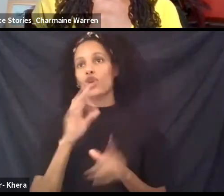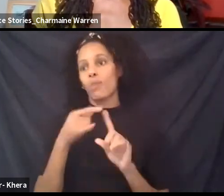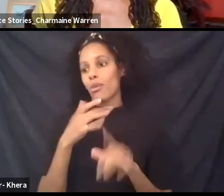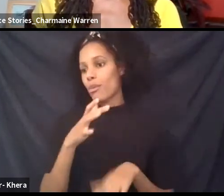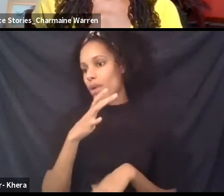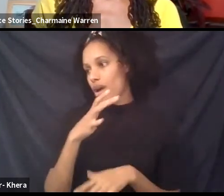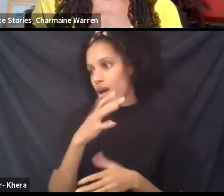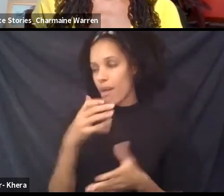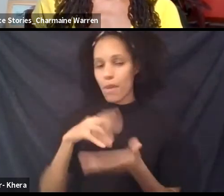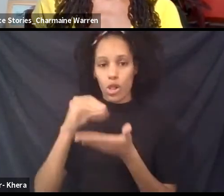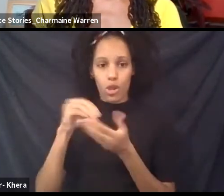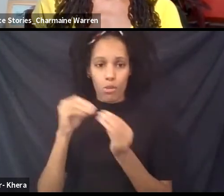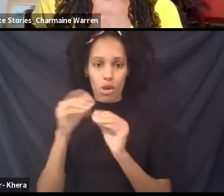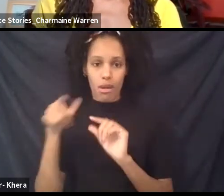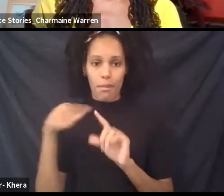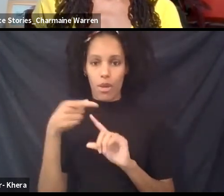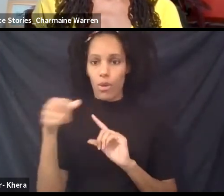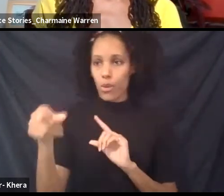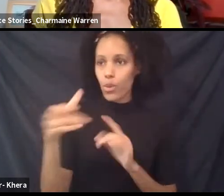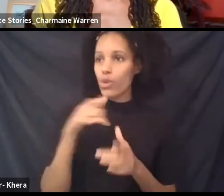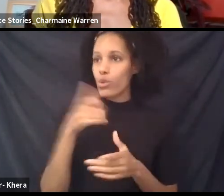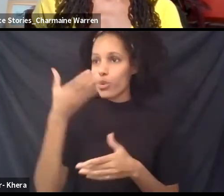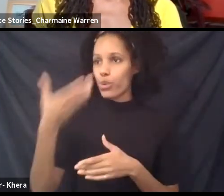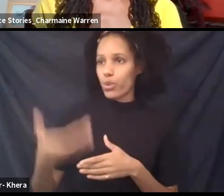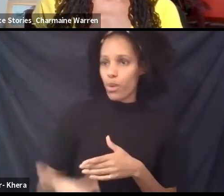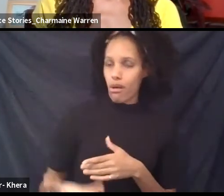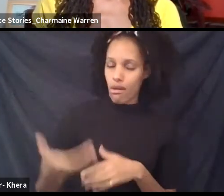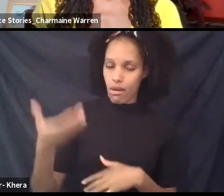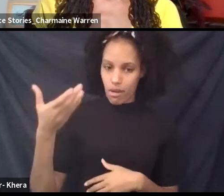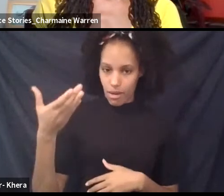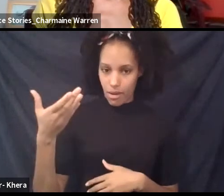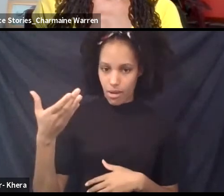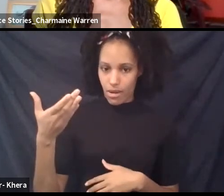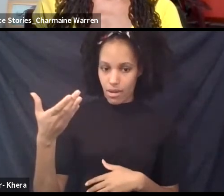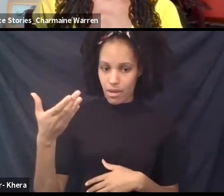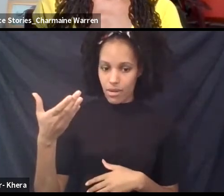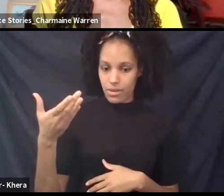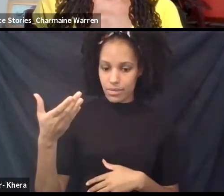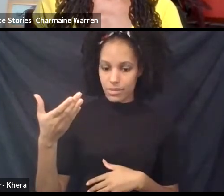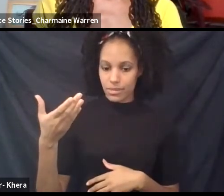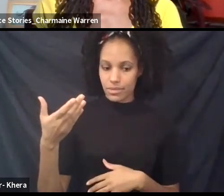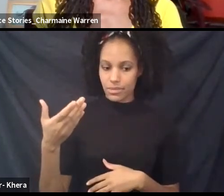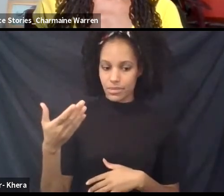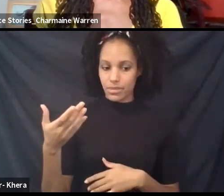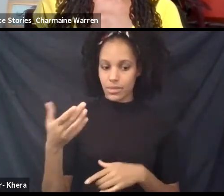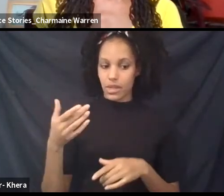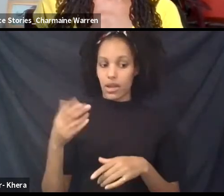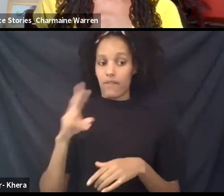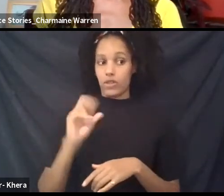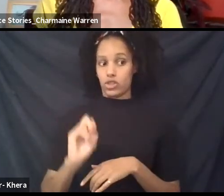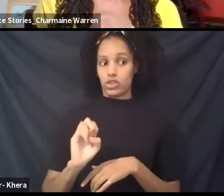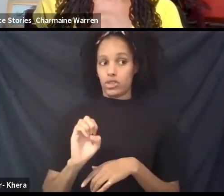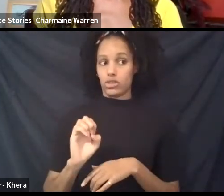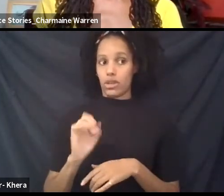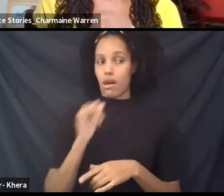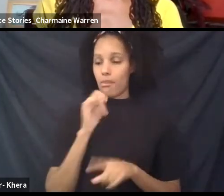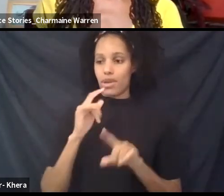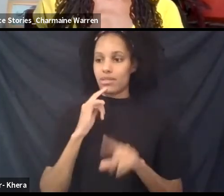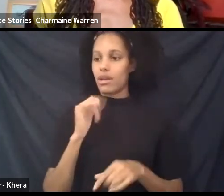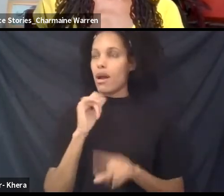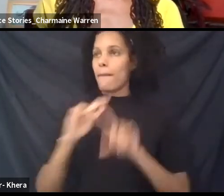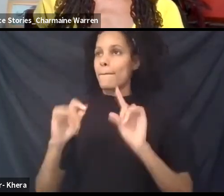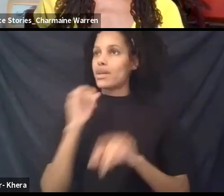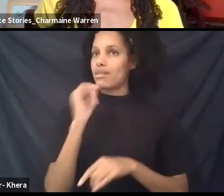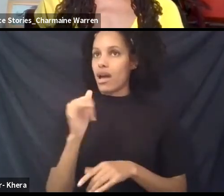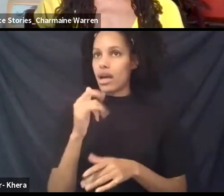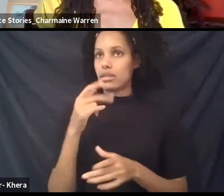more about you in terms of who you, who you are versus the way that you may be perceived. And I'm not saying you per se, but just